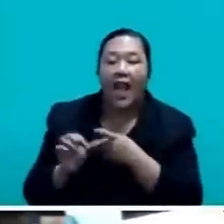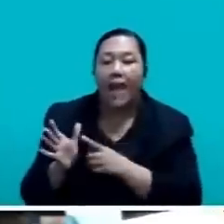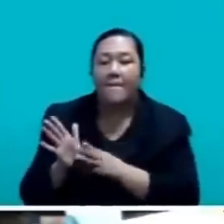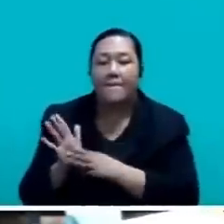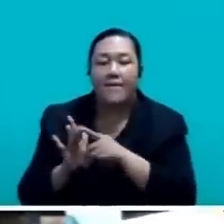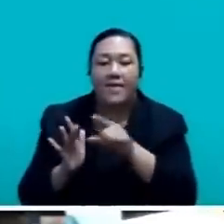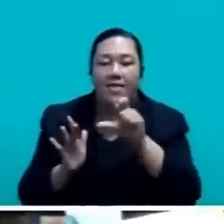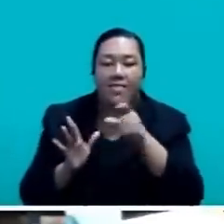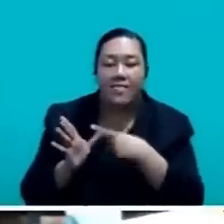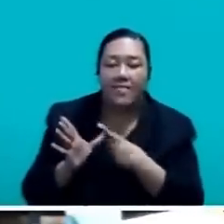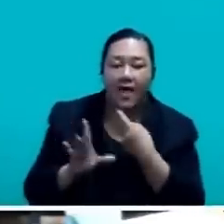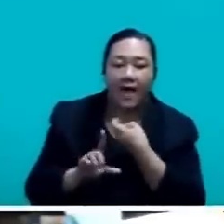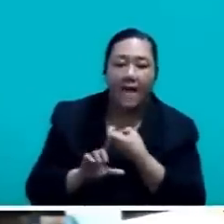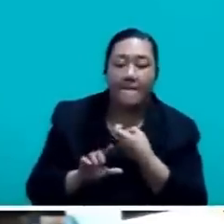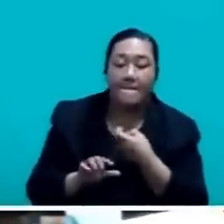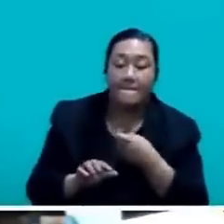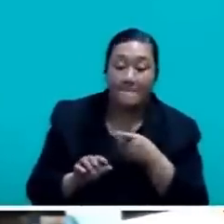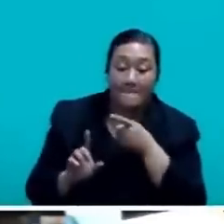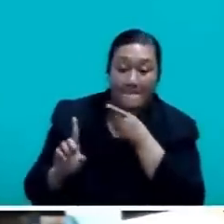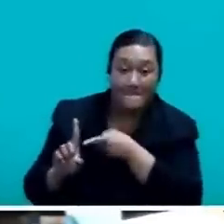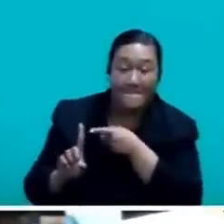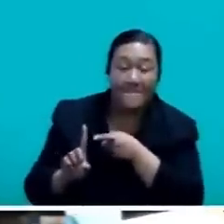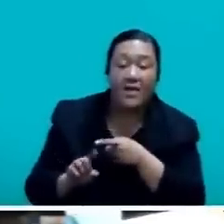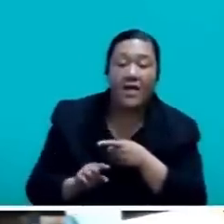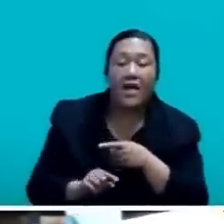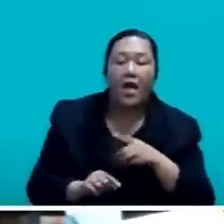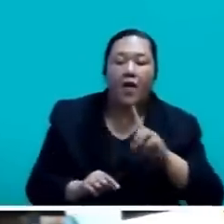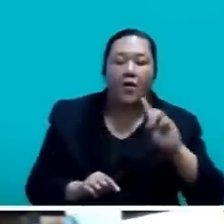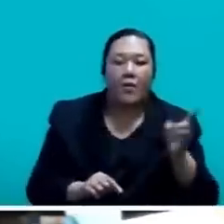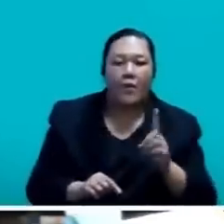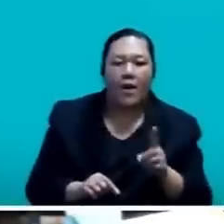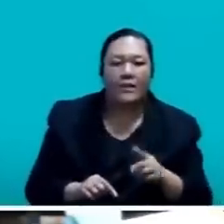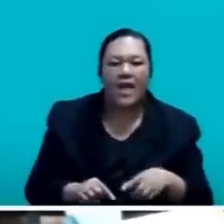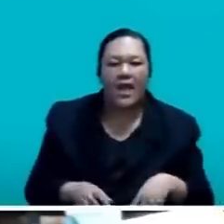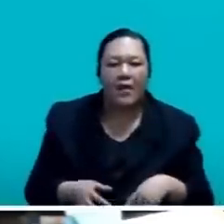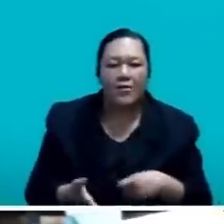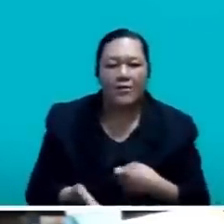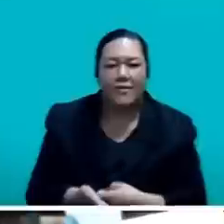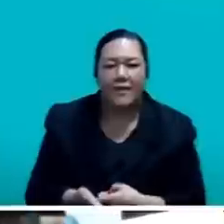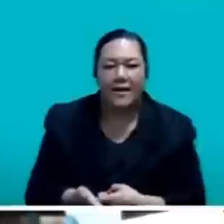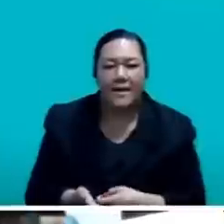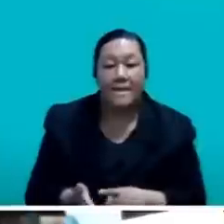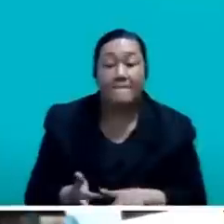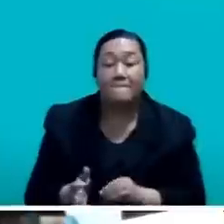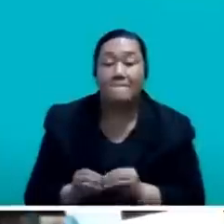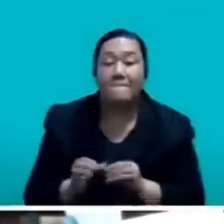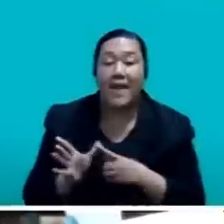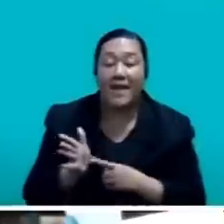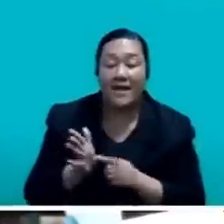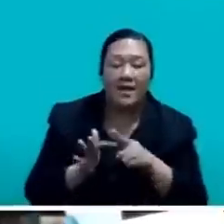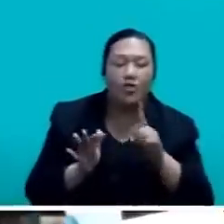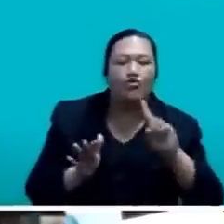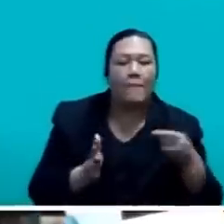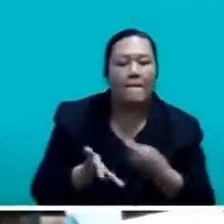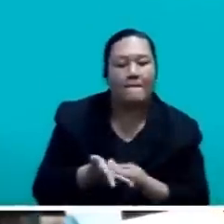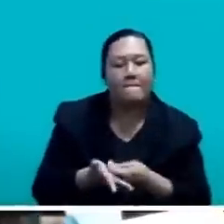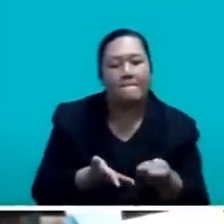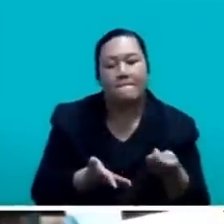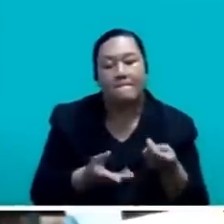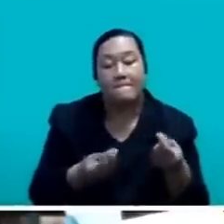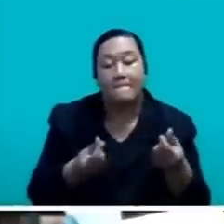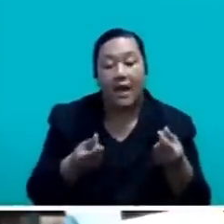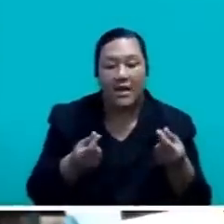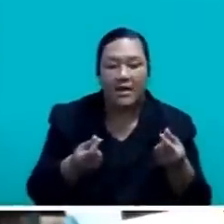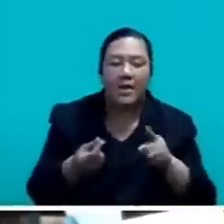Rebate to movie companies. Rebate to oil companies. Monies that could have been better utilized